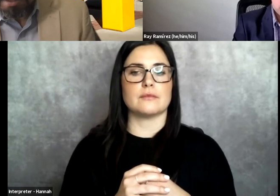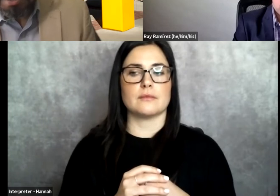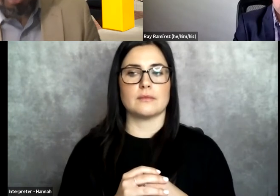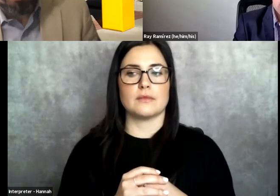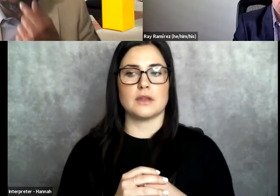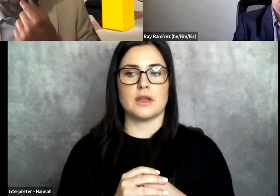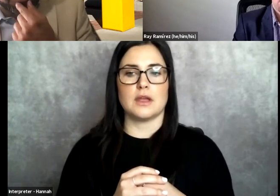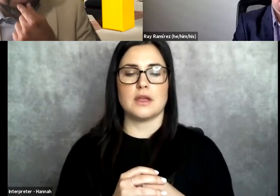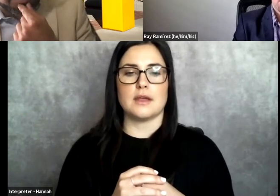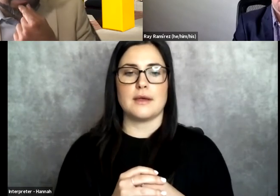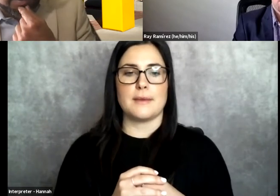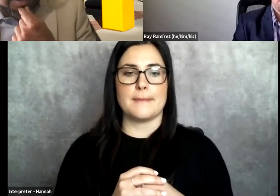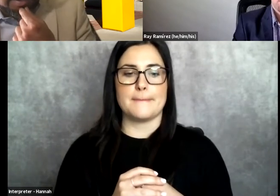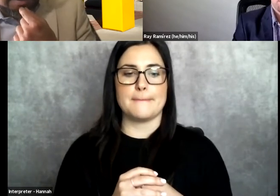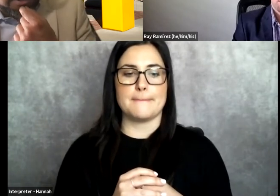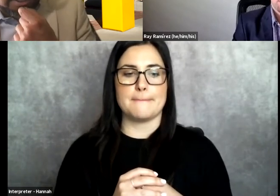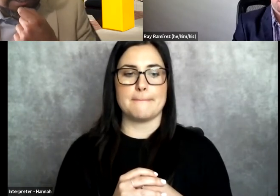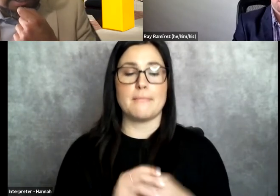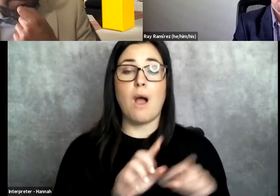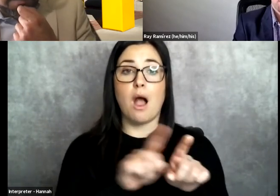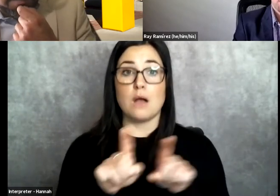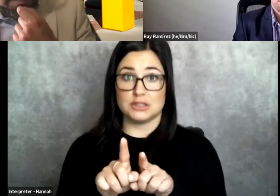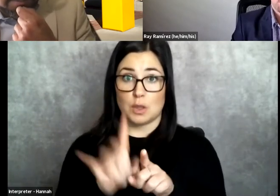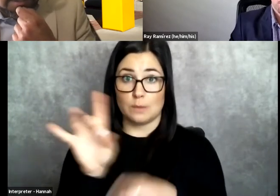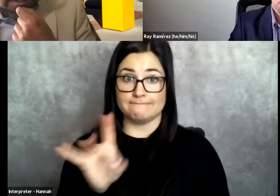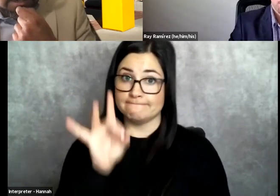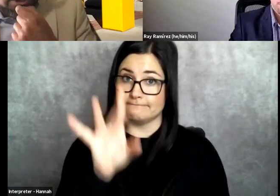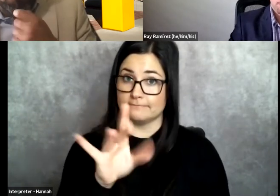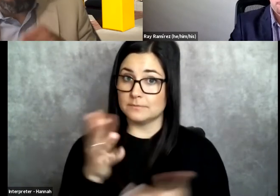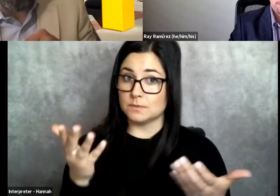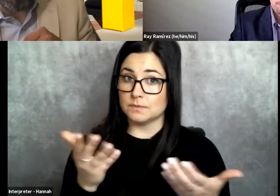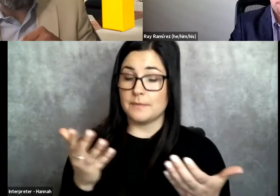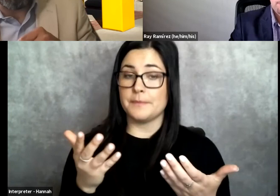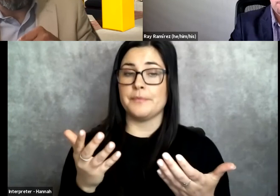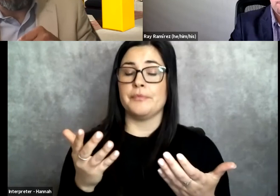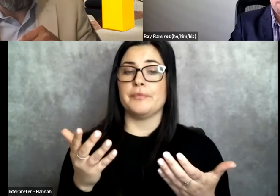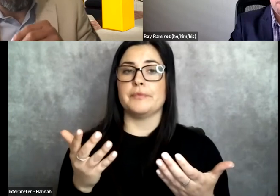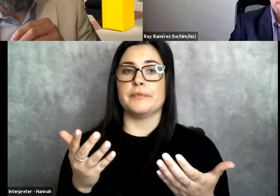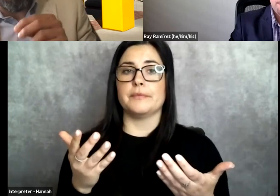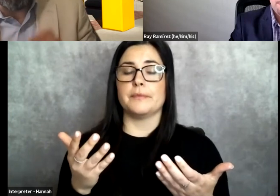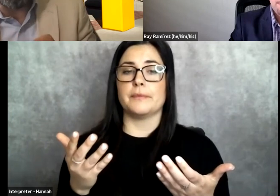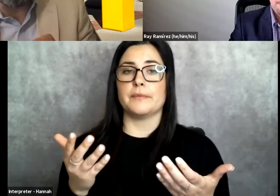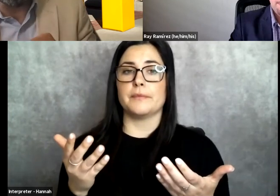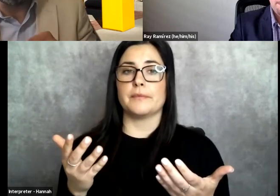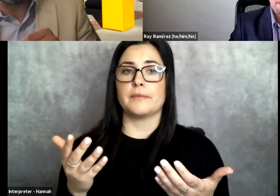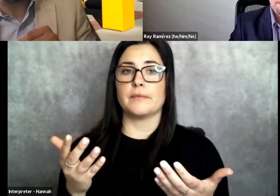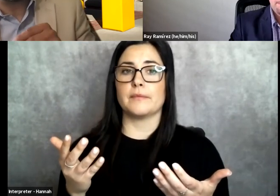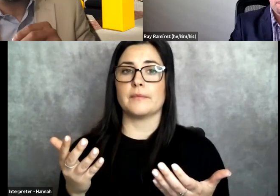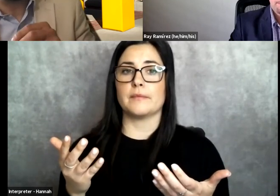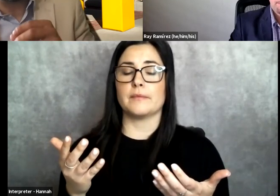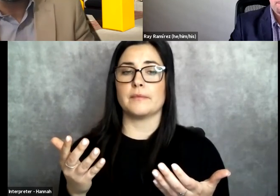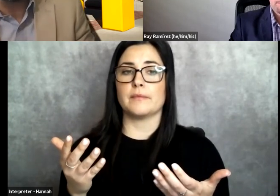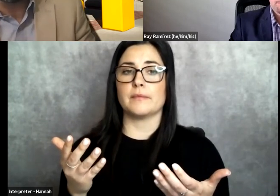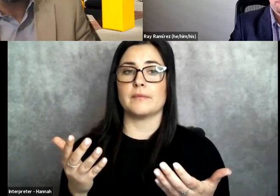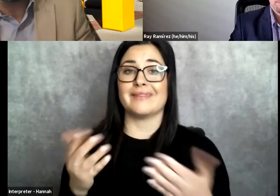Also, I wanted to mention, you know, other ways that